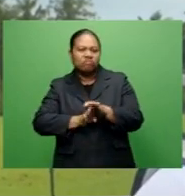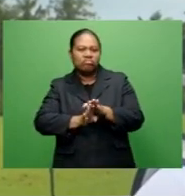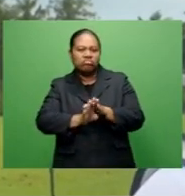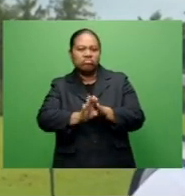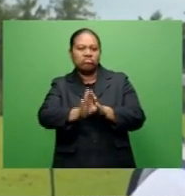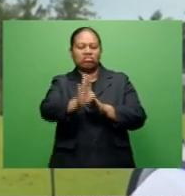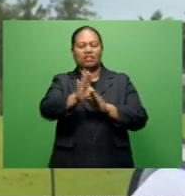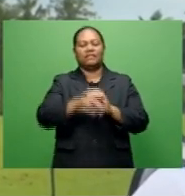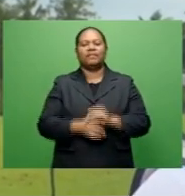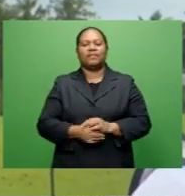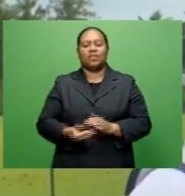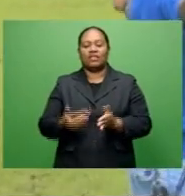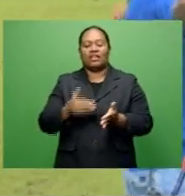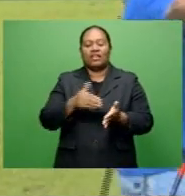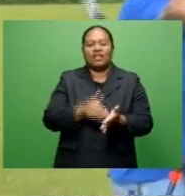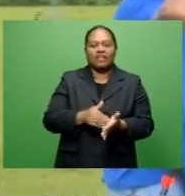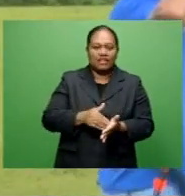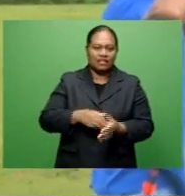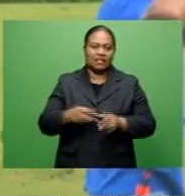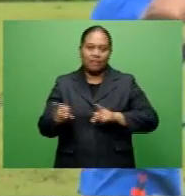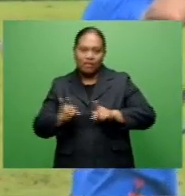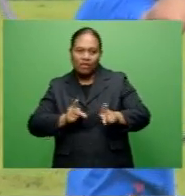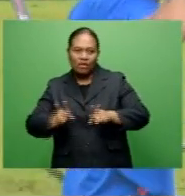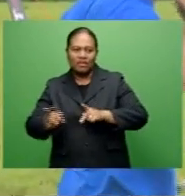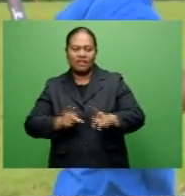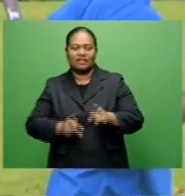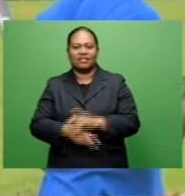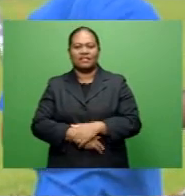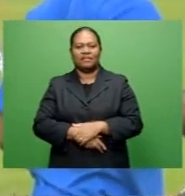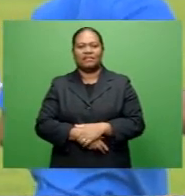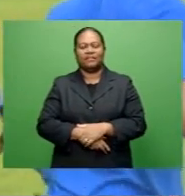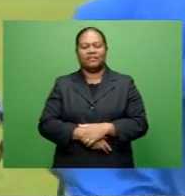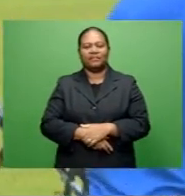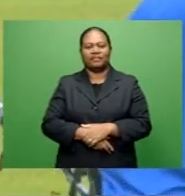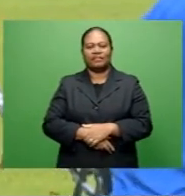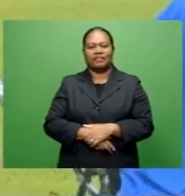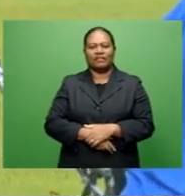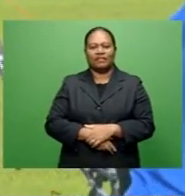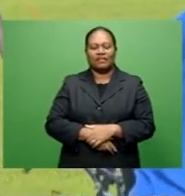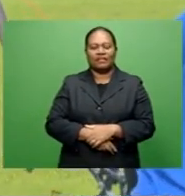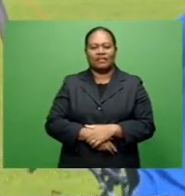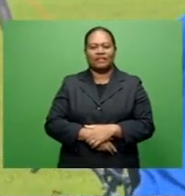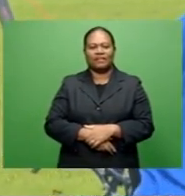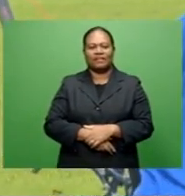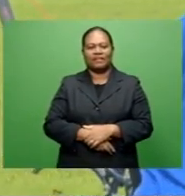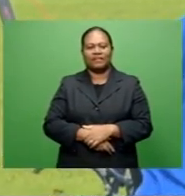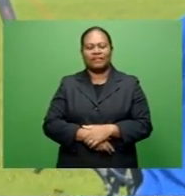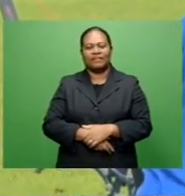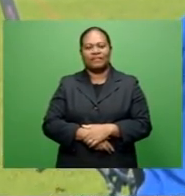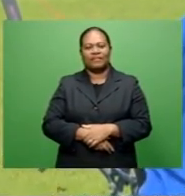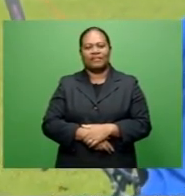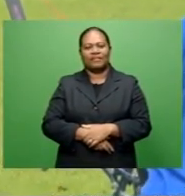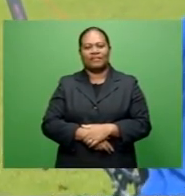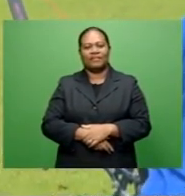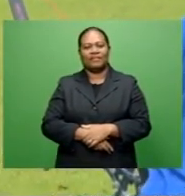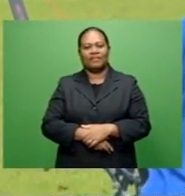to needing to perform in the series, it will be